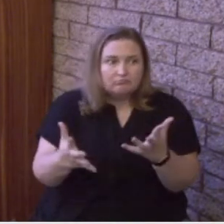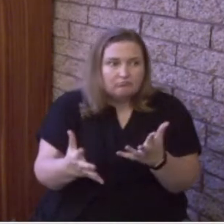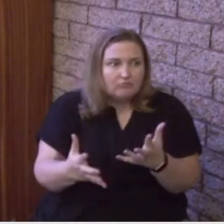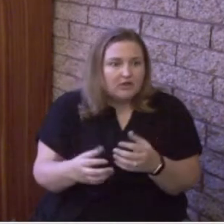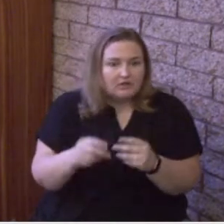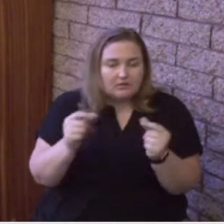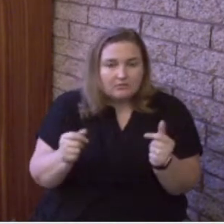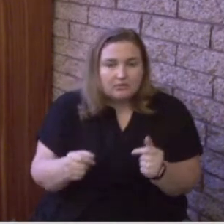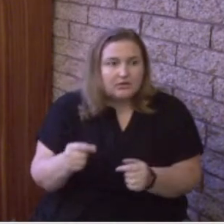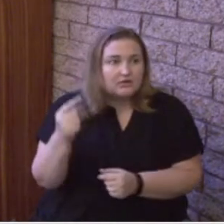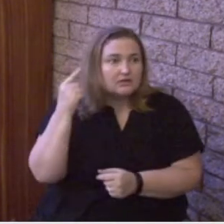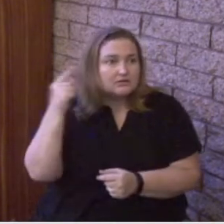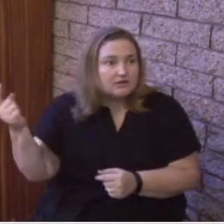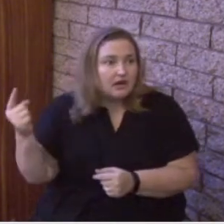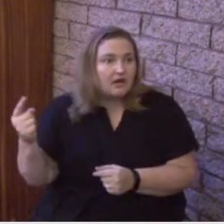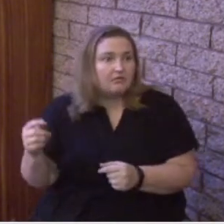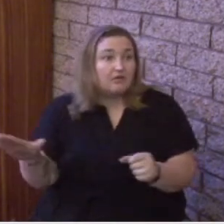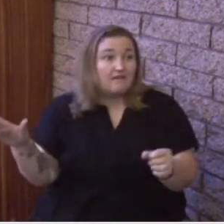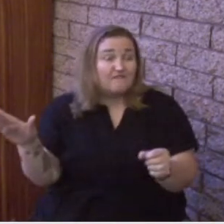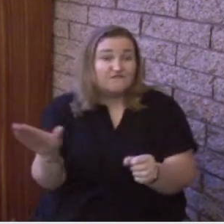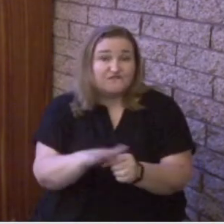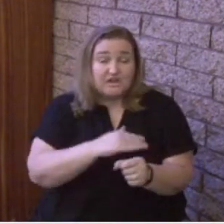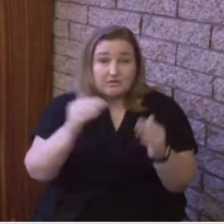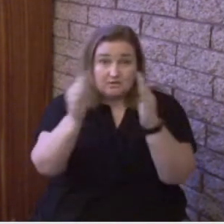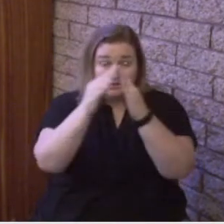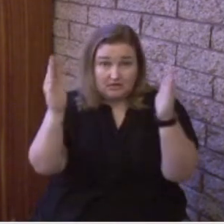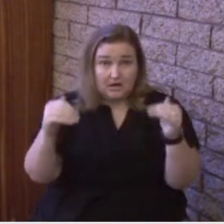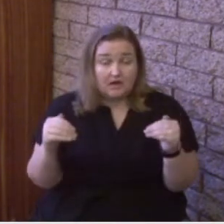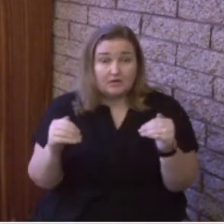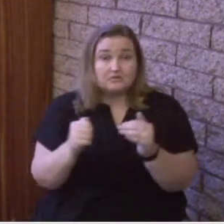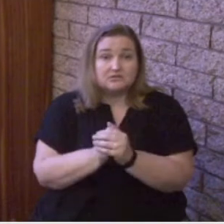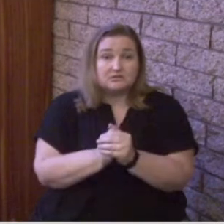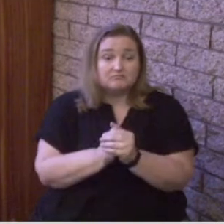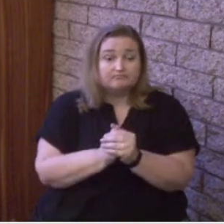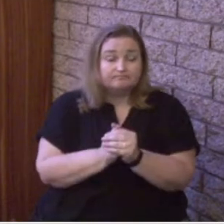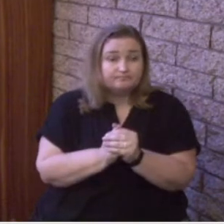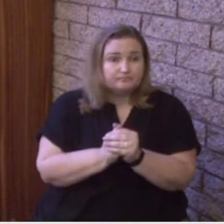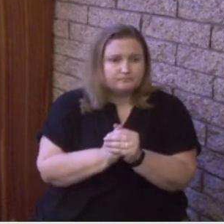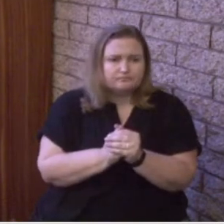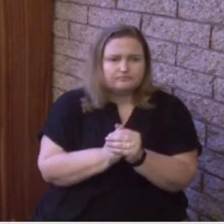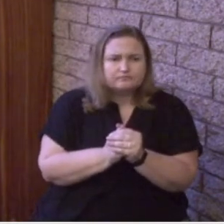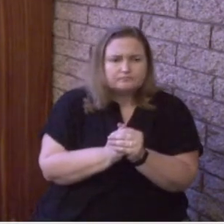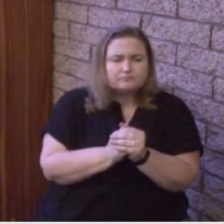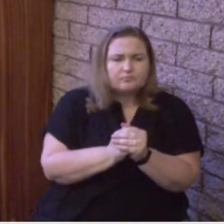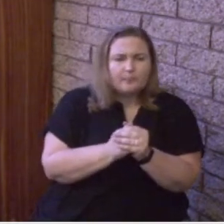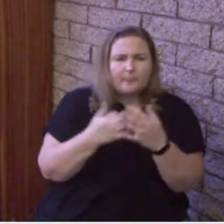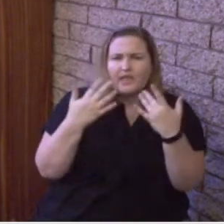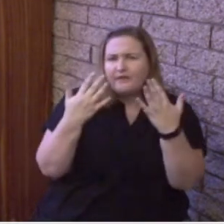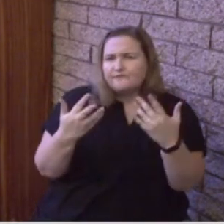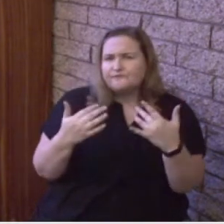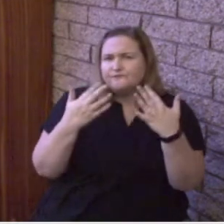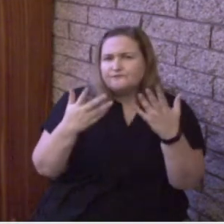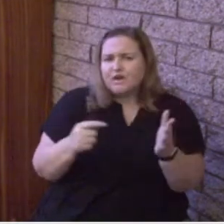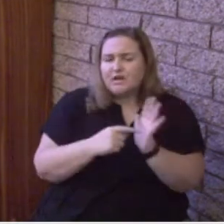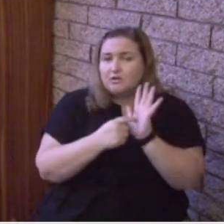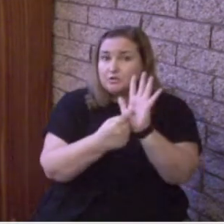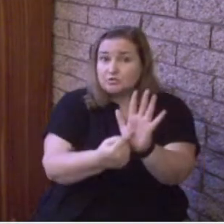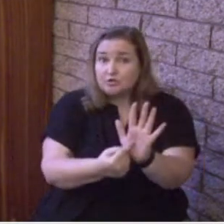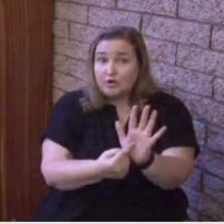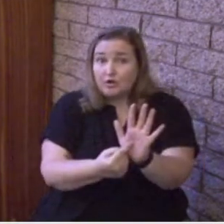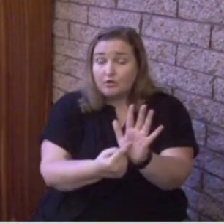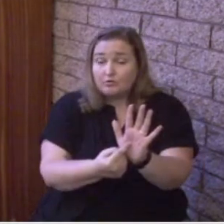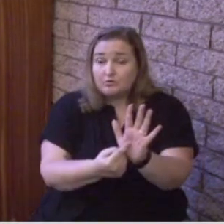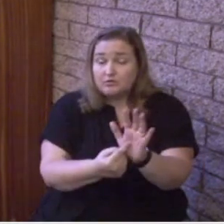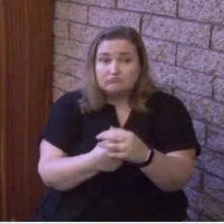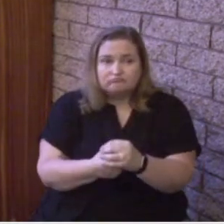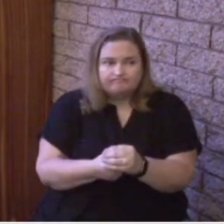it filled the entire house where they were sitting and divided tongues as a fire appeared to them and rested on each